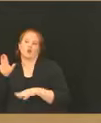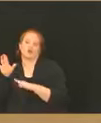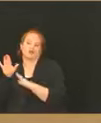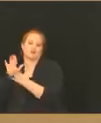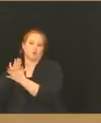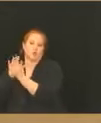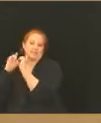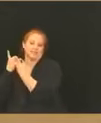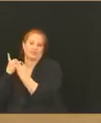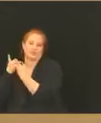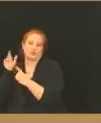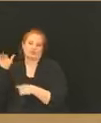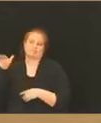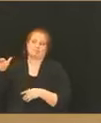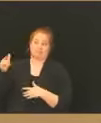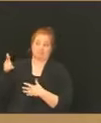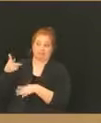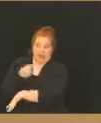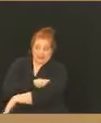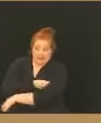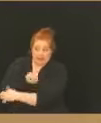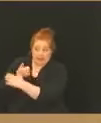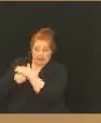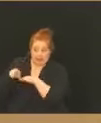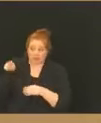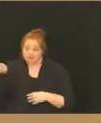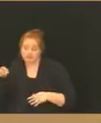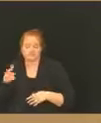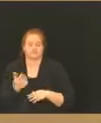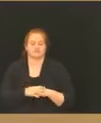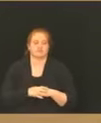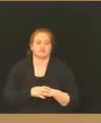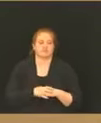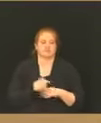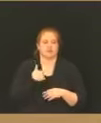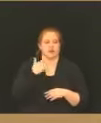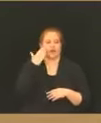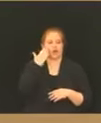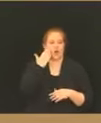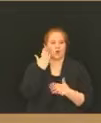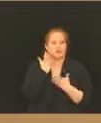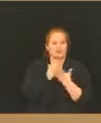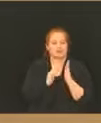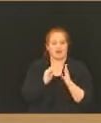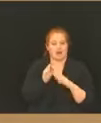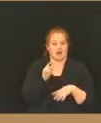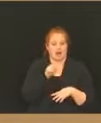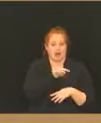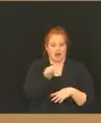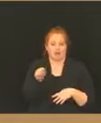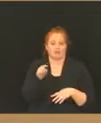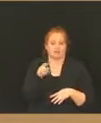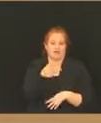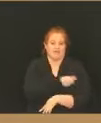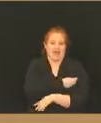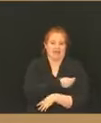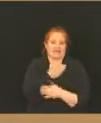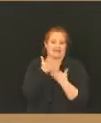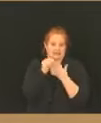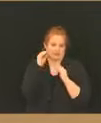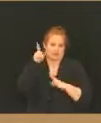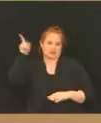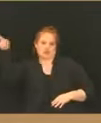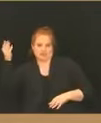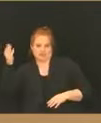administration if they can get vaccinated. And I do know from some individuals that they are vaccinating some teachers over in Missouri. So